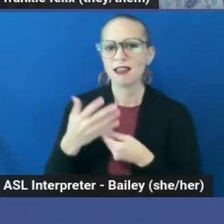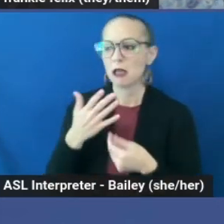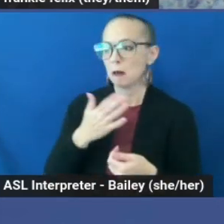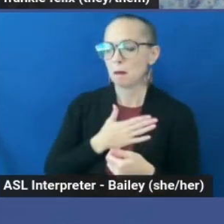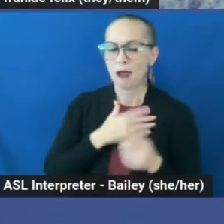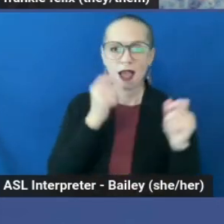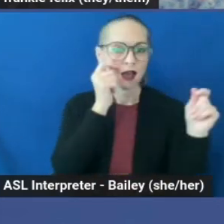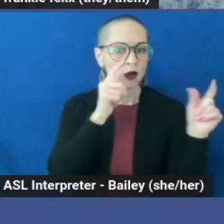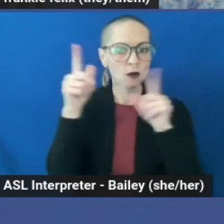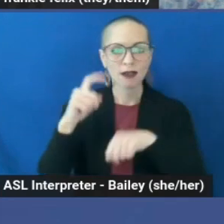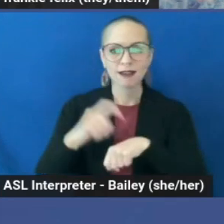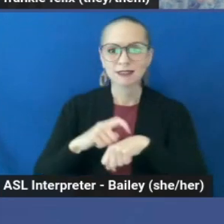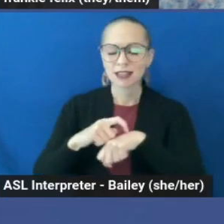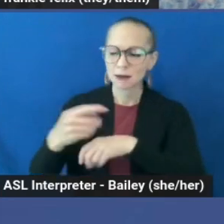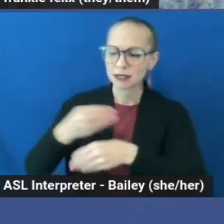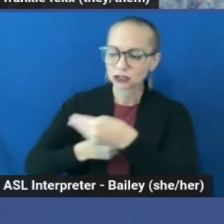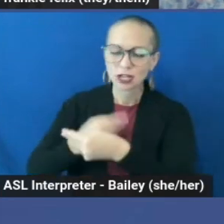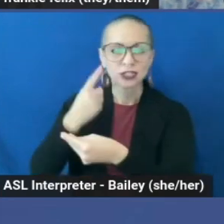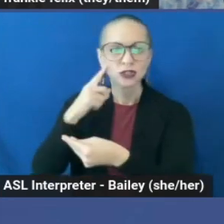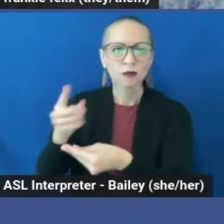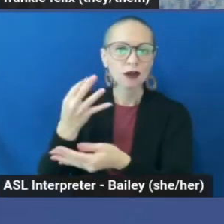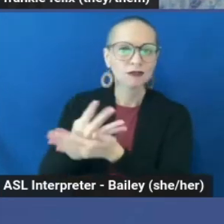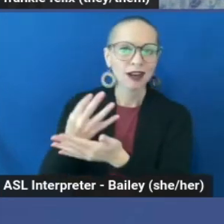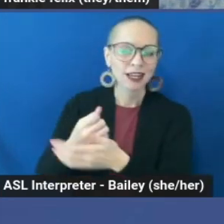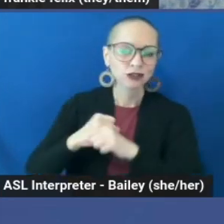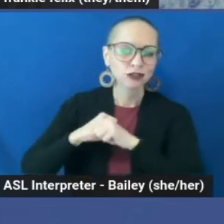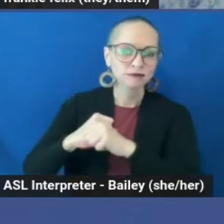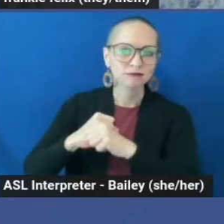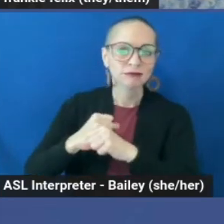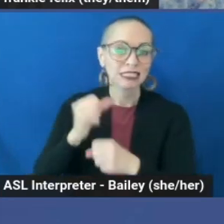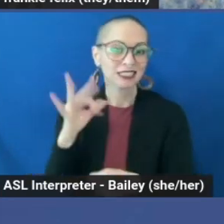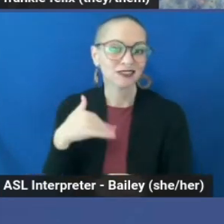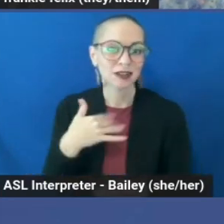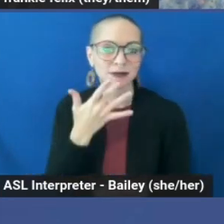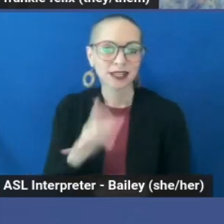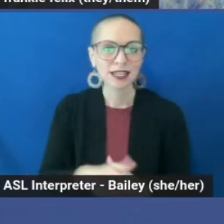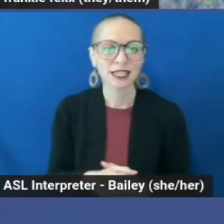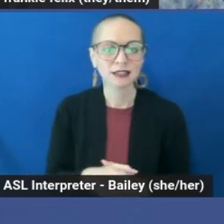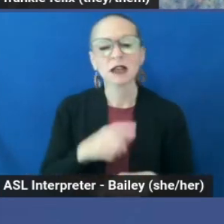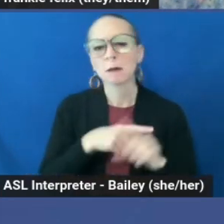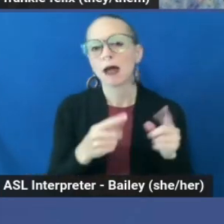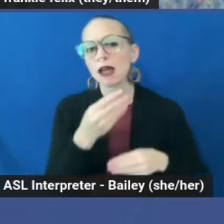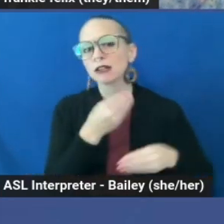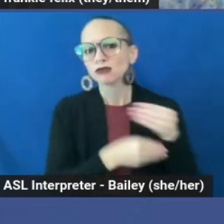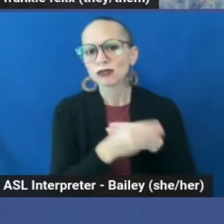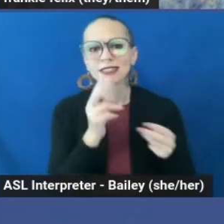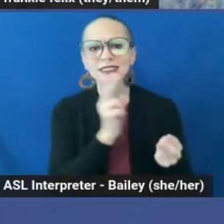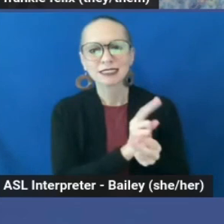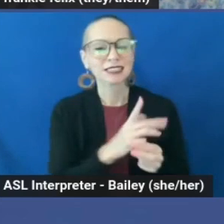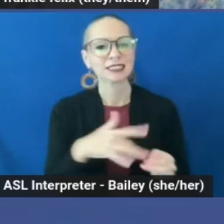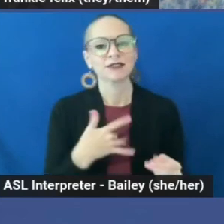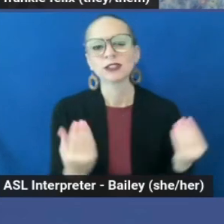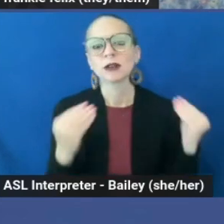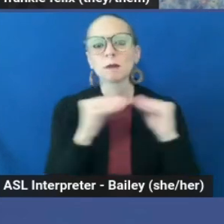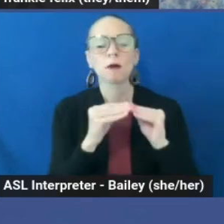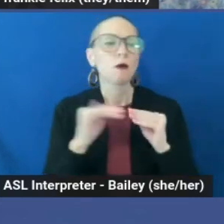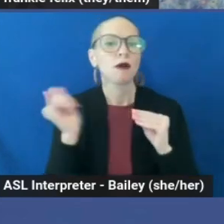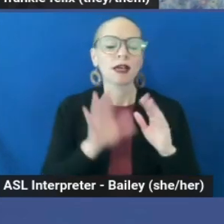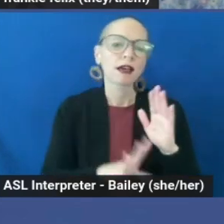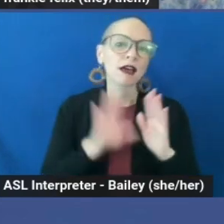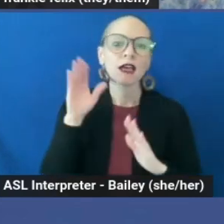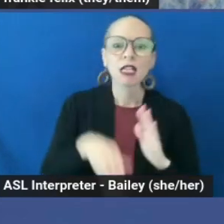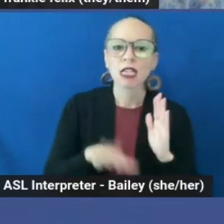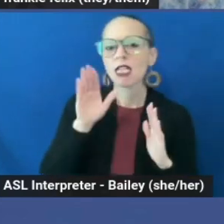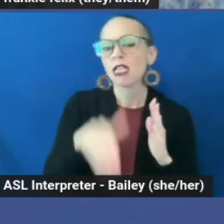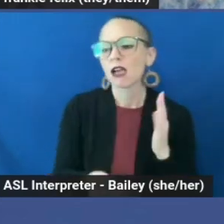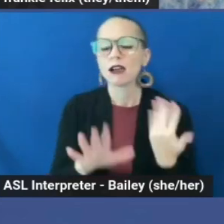waking hours in exchange for financial security, if you're lucky. But trading sex feels more like surfing the turbulent waves of the market,